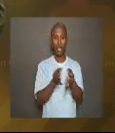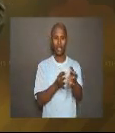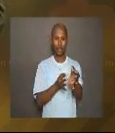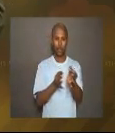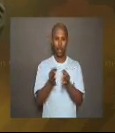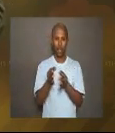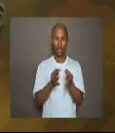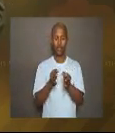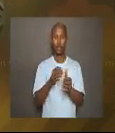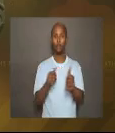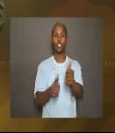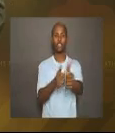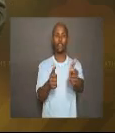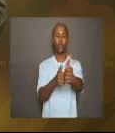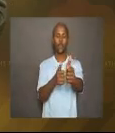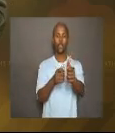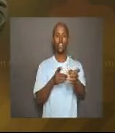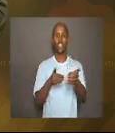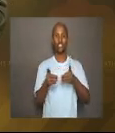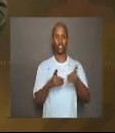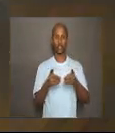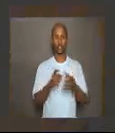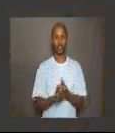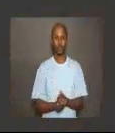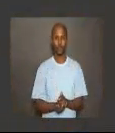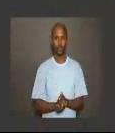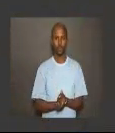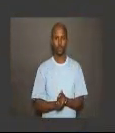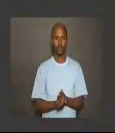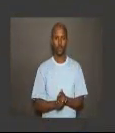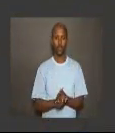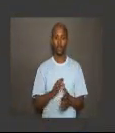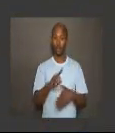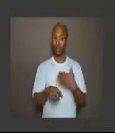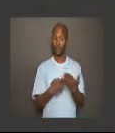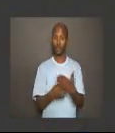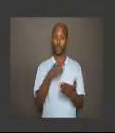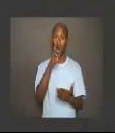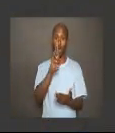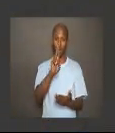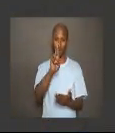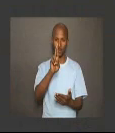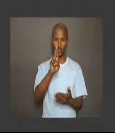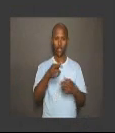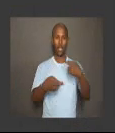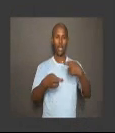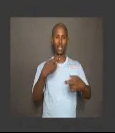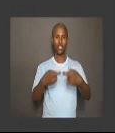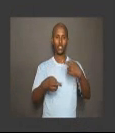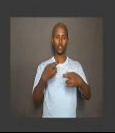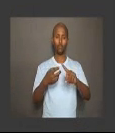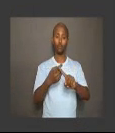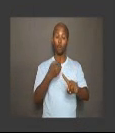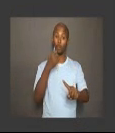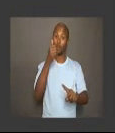by the following definition. Let R be a relation from